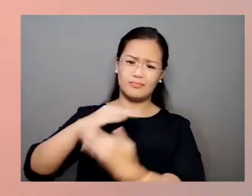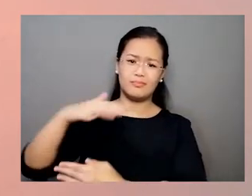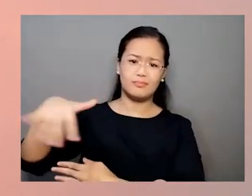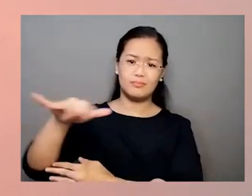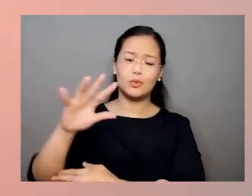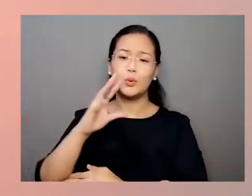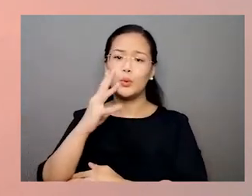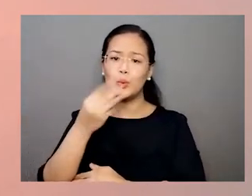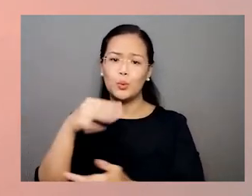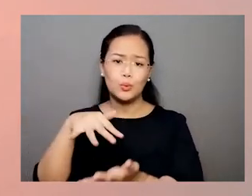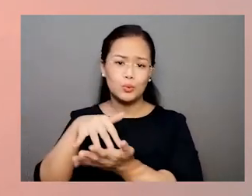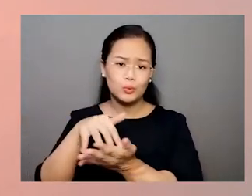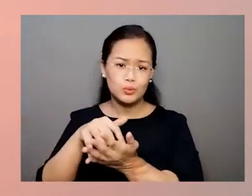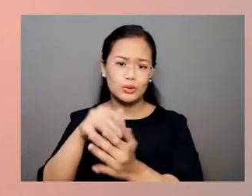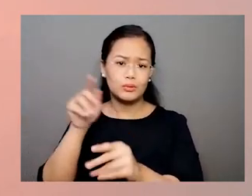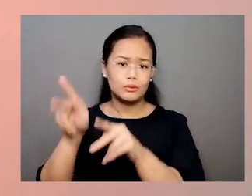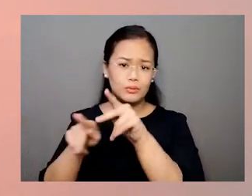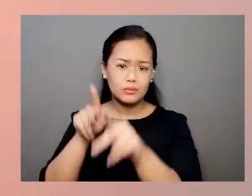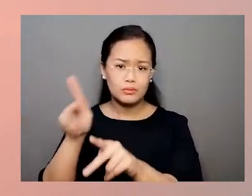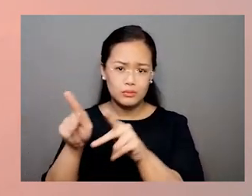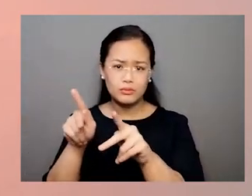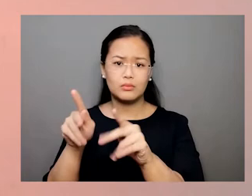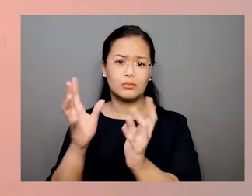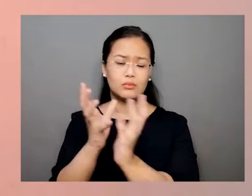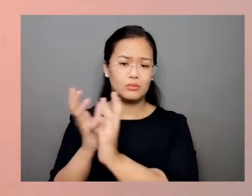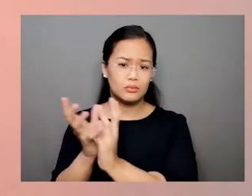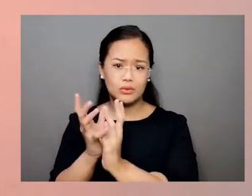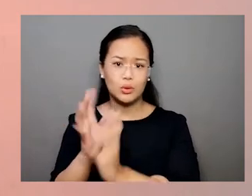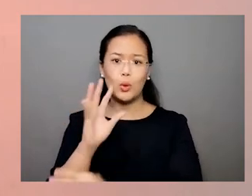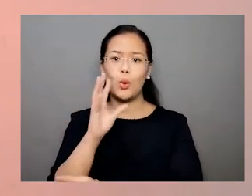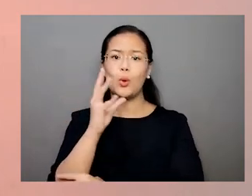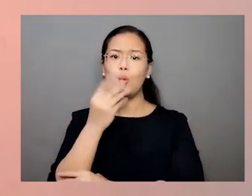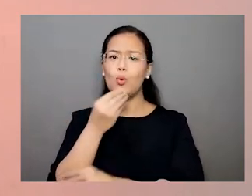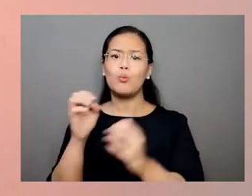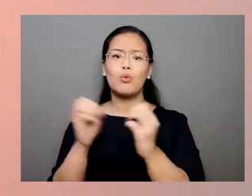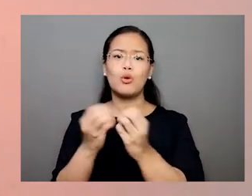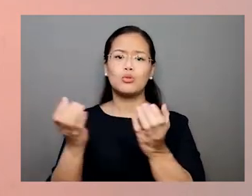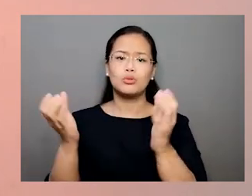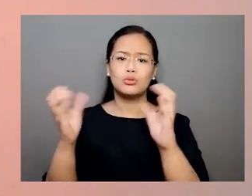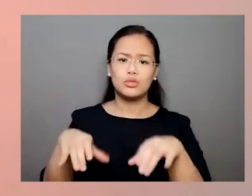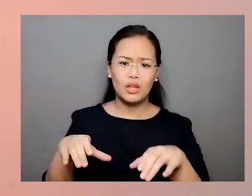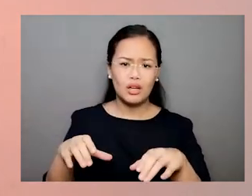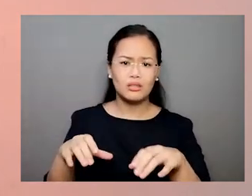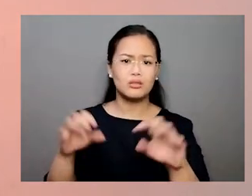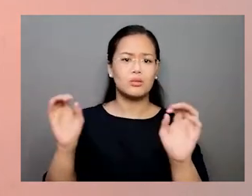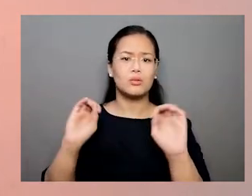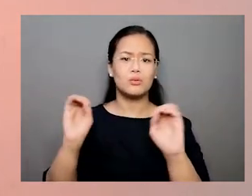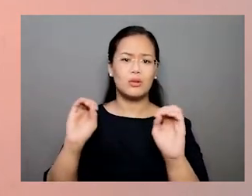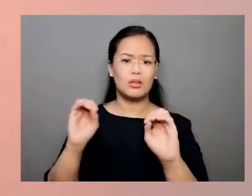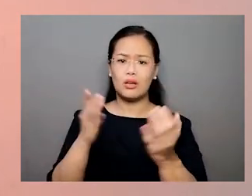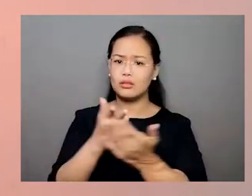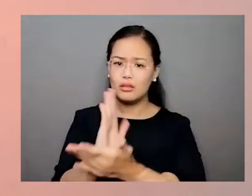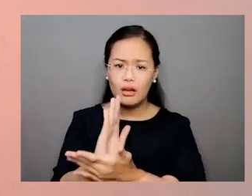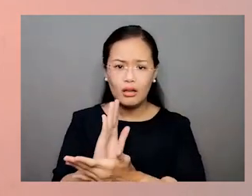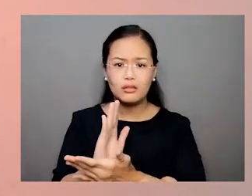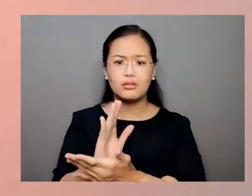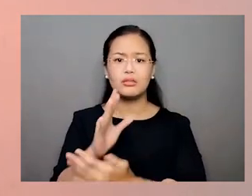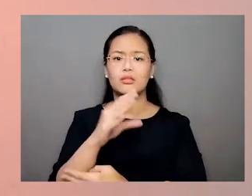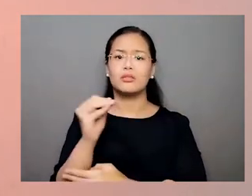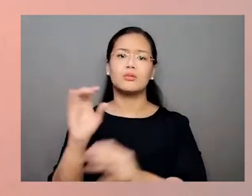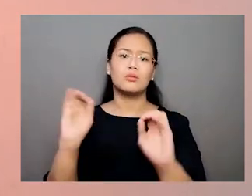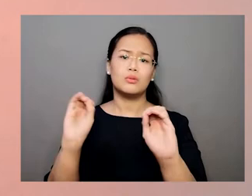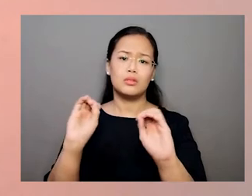disadvantaged individuals and communities, those who are already vulnerable to rights violations and